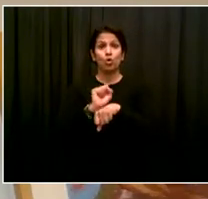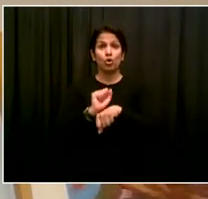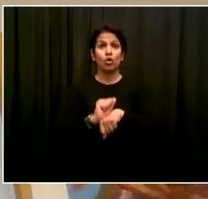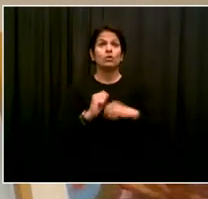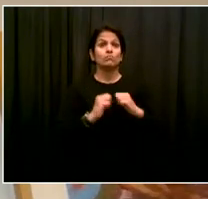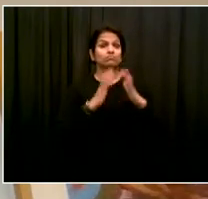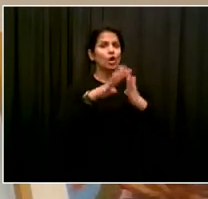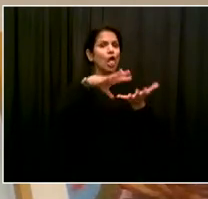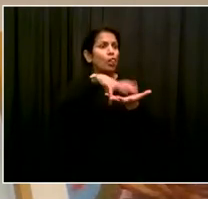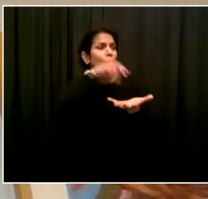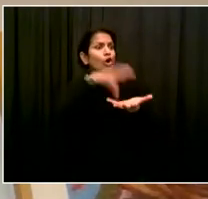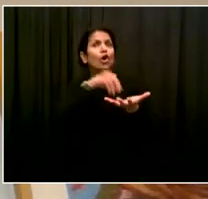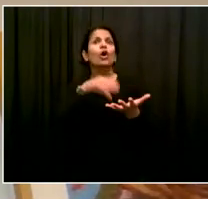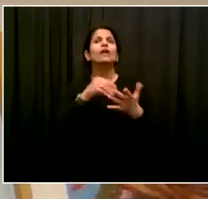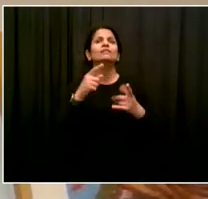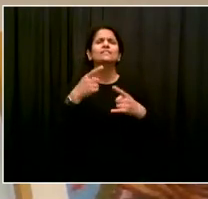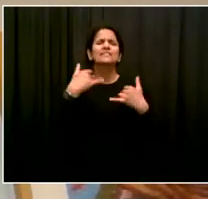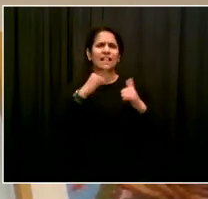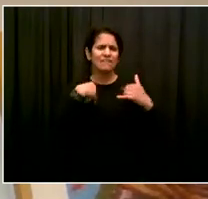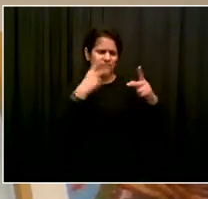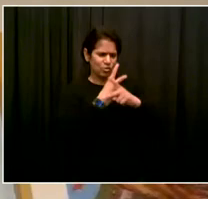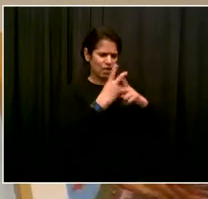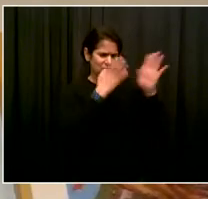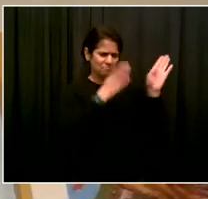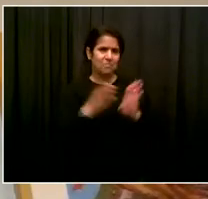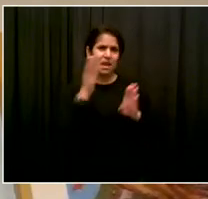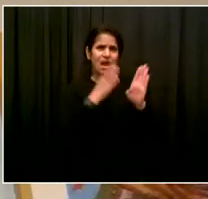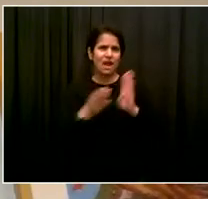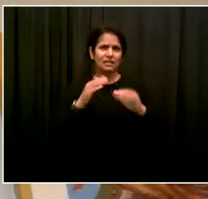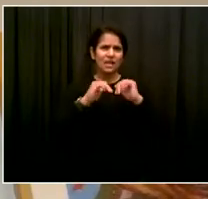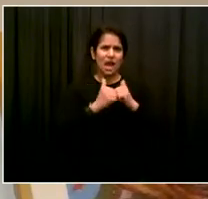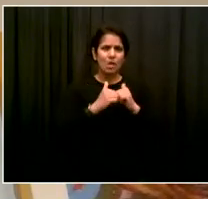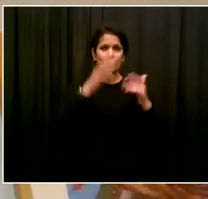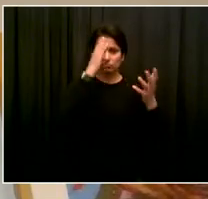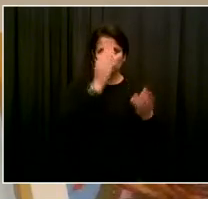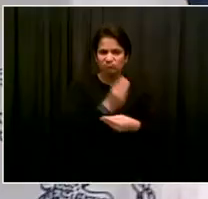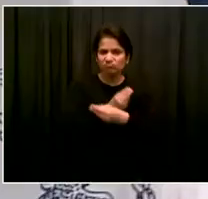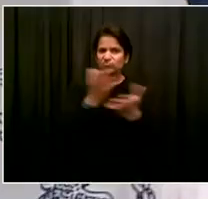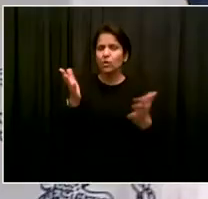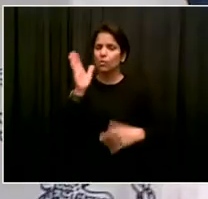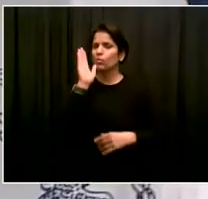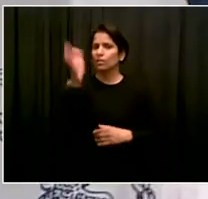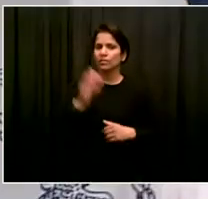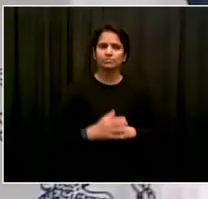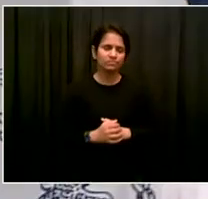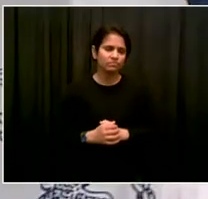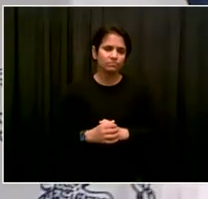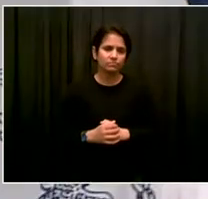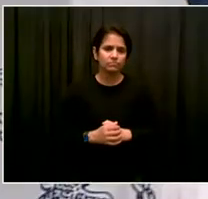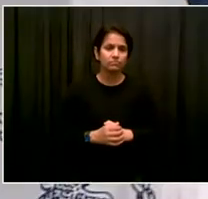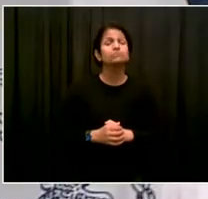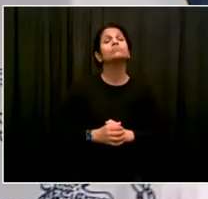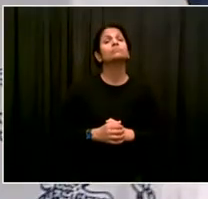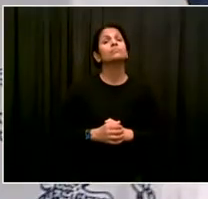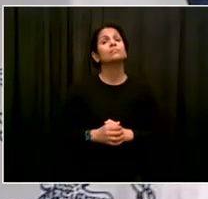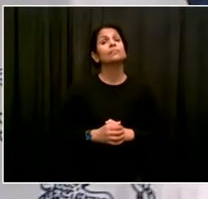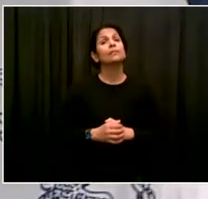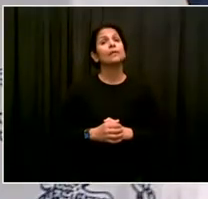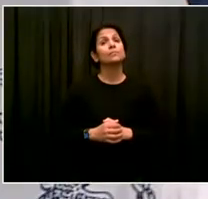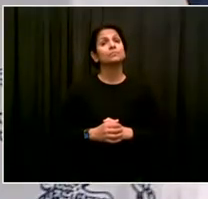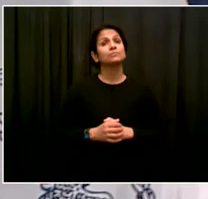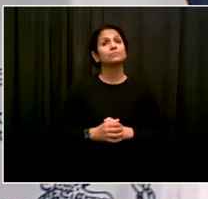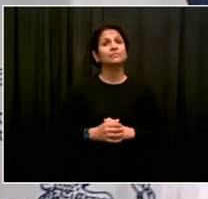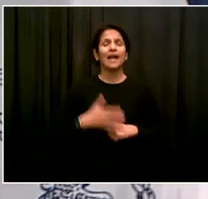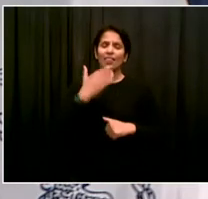but expanding work opportunities is a critical part of that. Thank you. Go ahead, Katie. Thanks. And on our